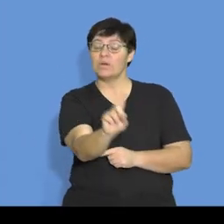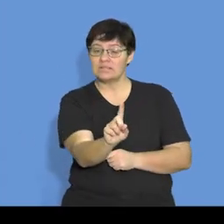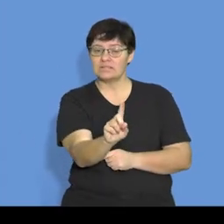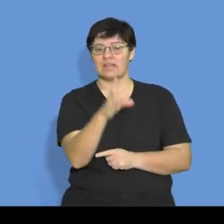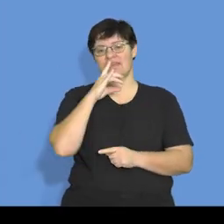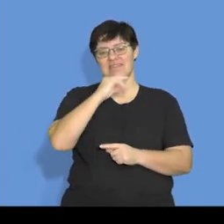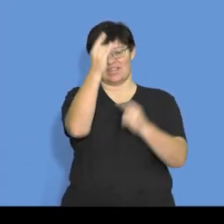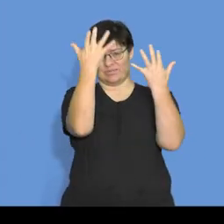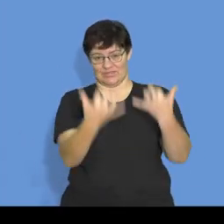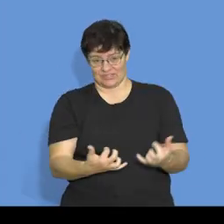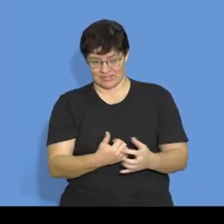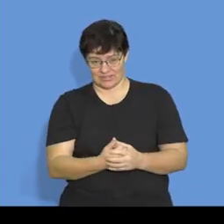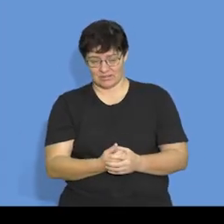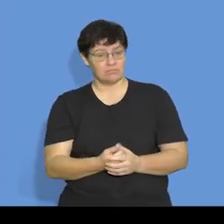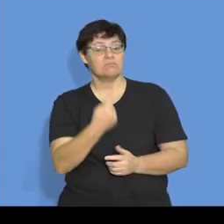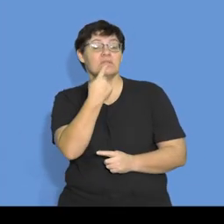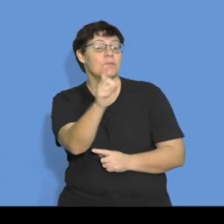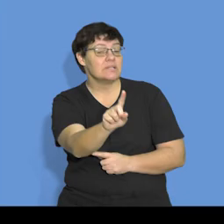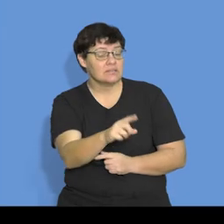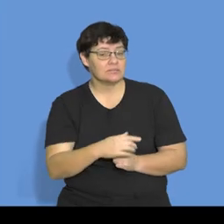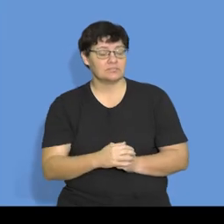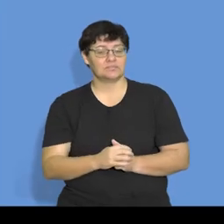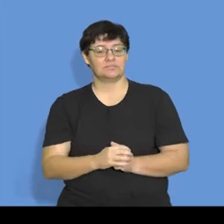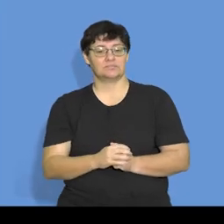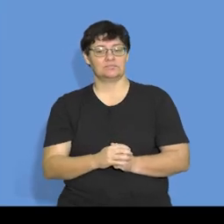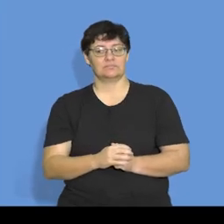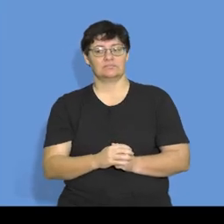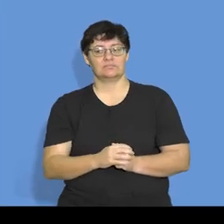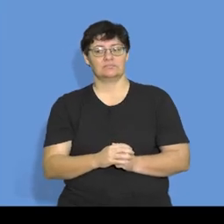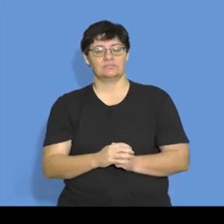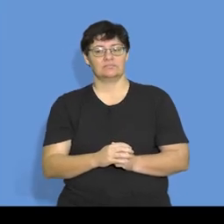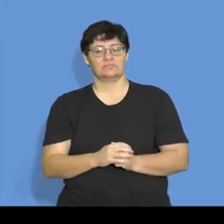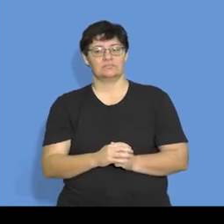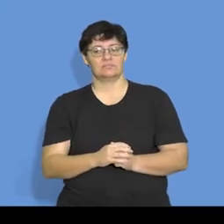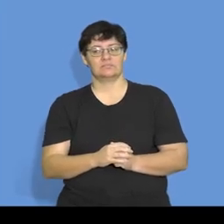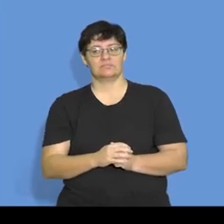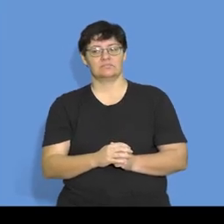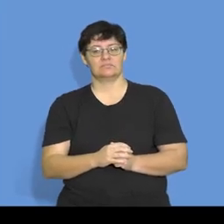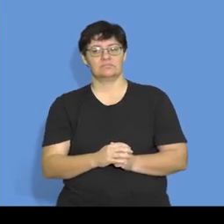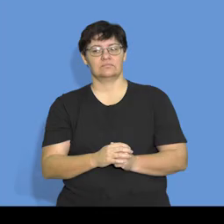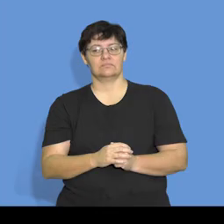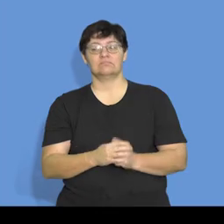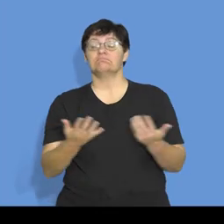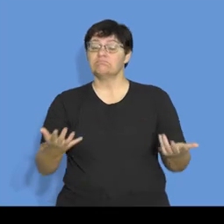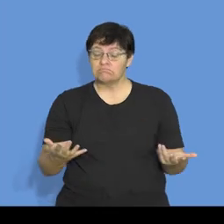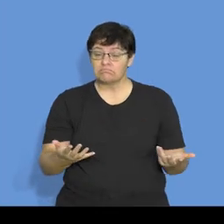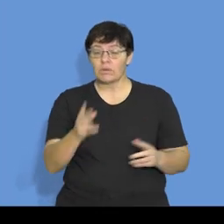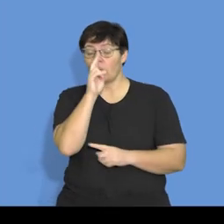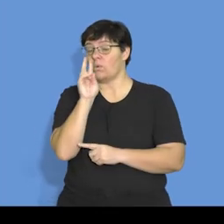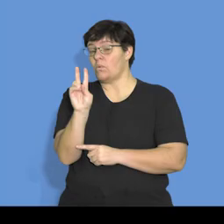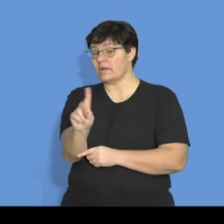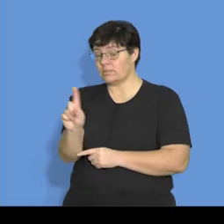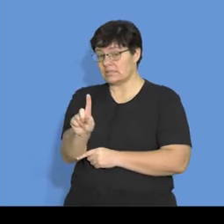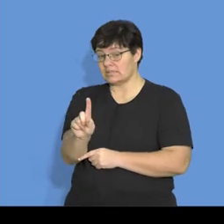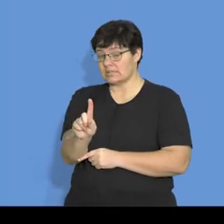budget, what did we say? We said that when we're dealing with the cash budget, we said that you're looking at